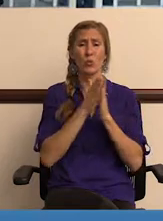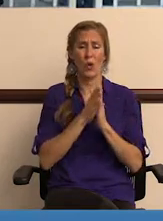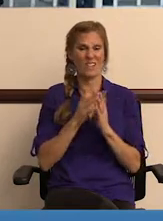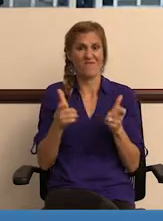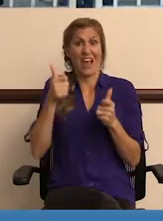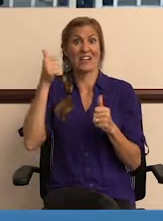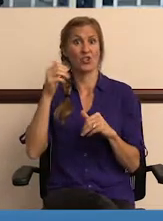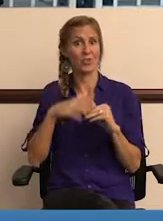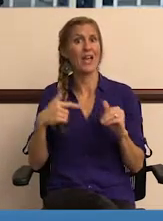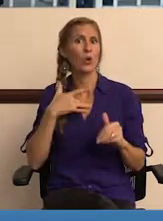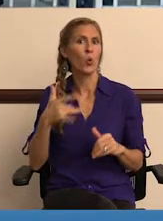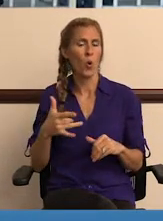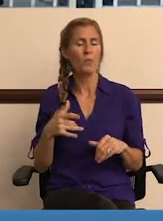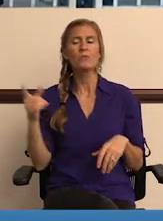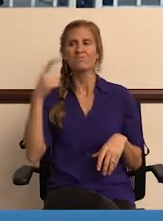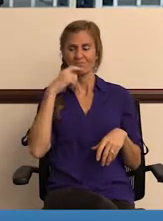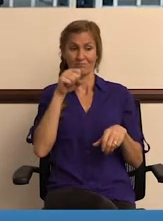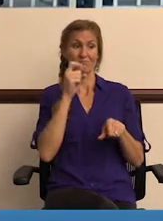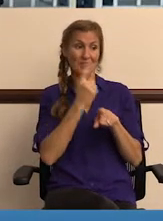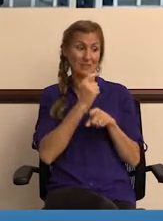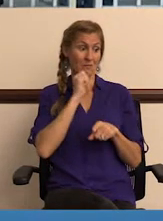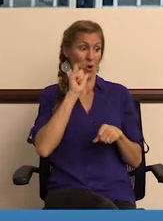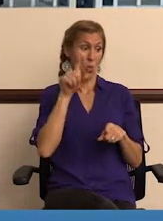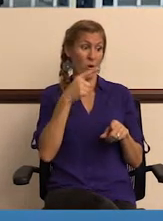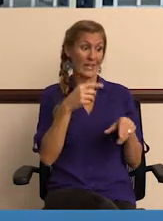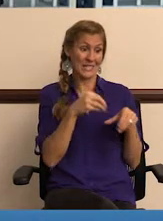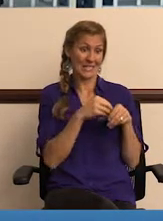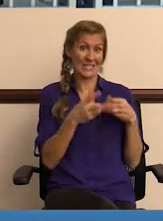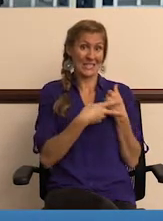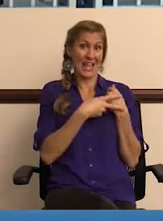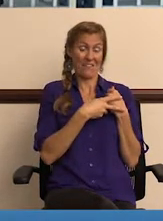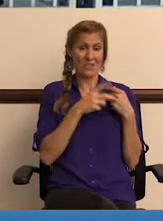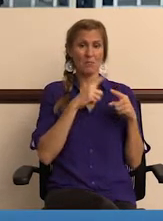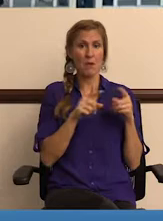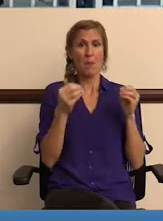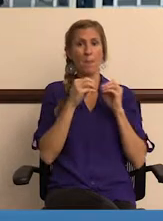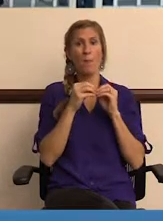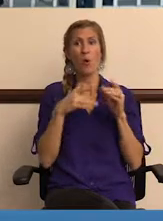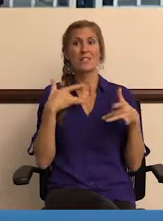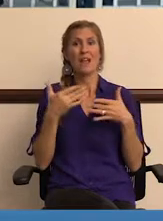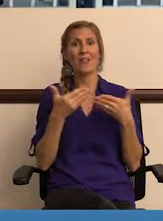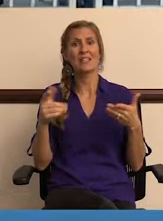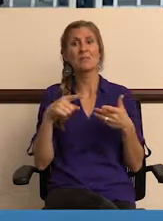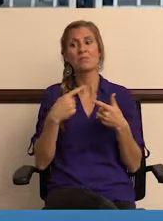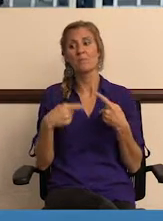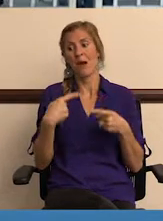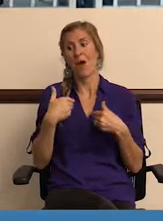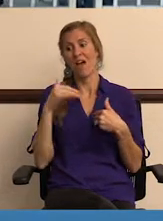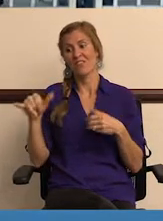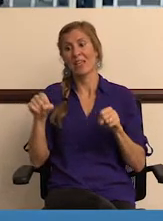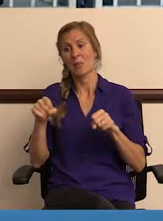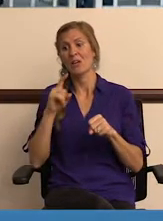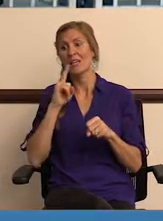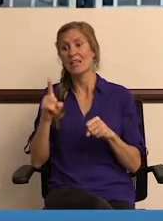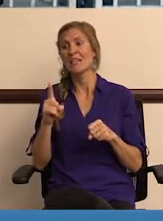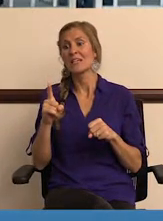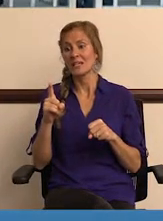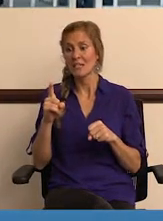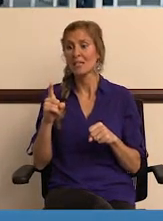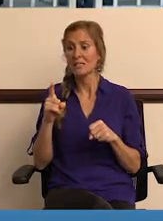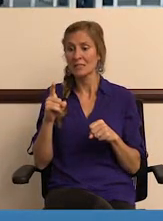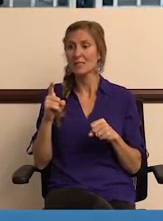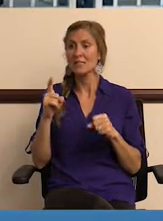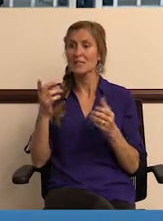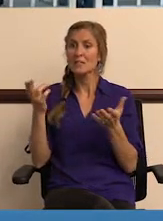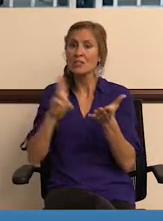than we would normally would. Yeah, I was going to say, you know, one thing is the savings, but the, you know, one of the more exciting things about having that capability is